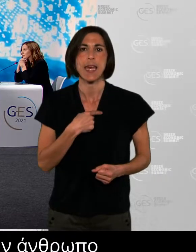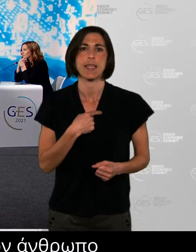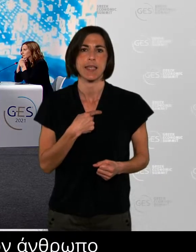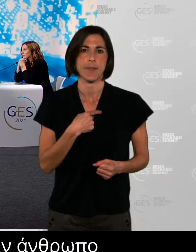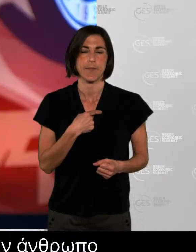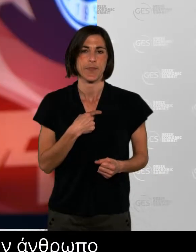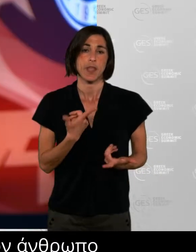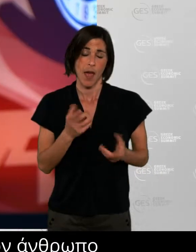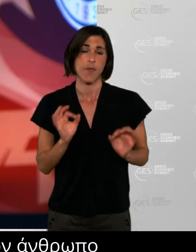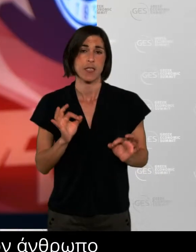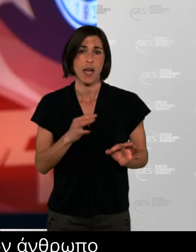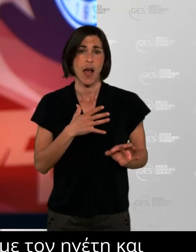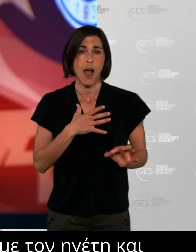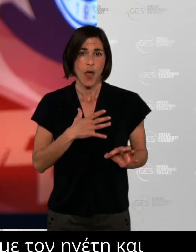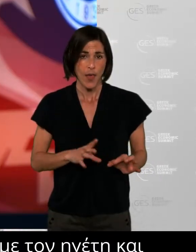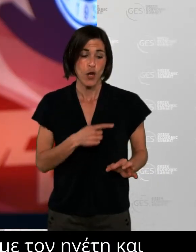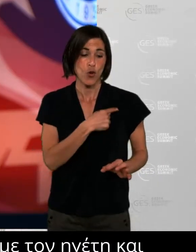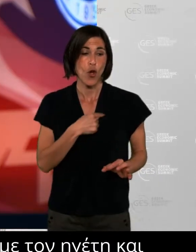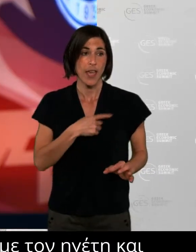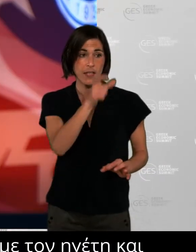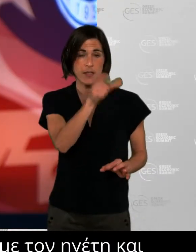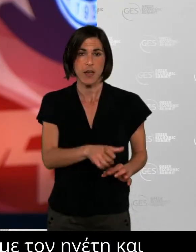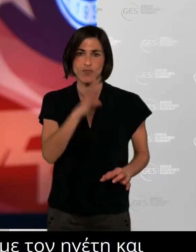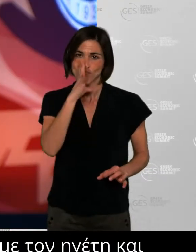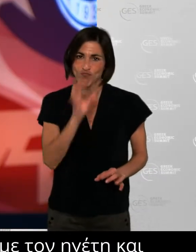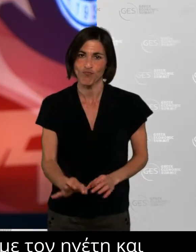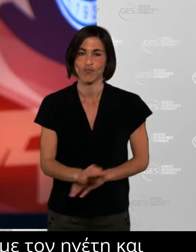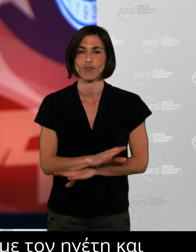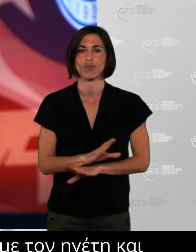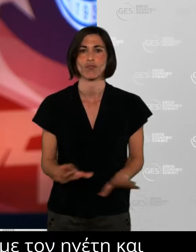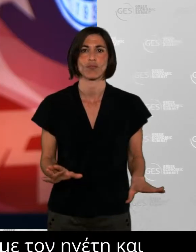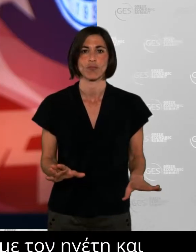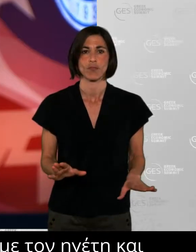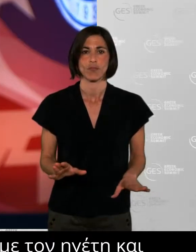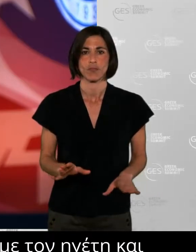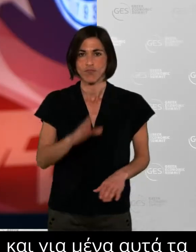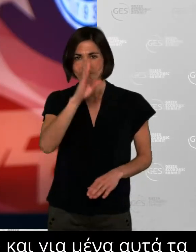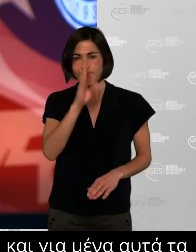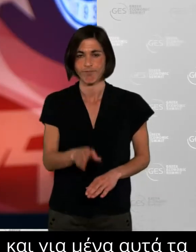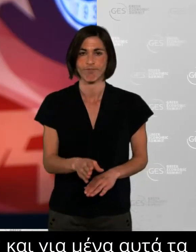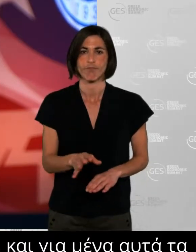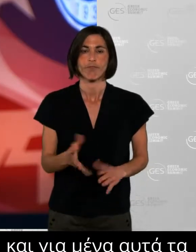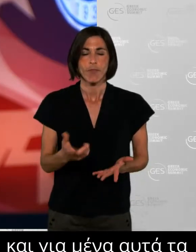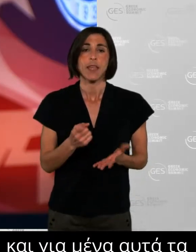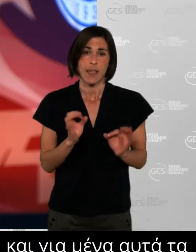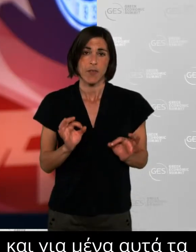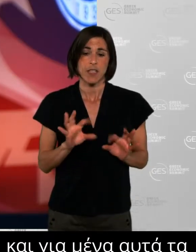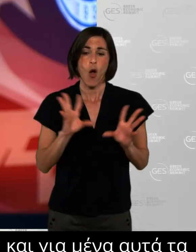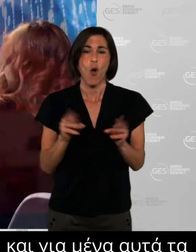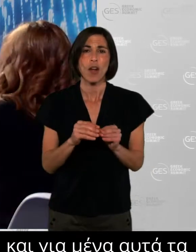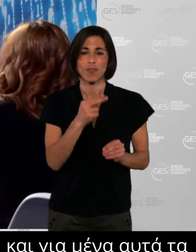for me these messages and the way somebody communicates these messages is